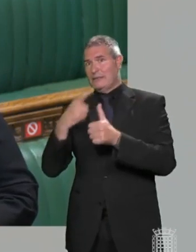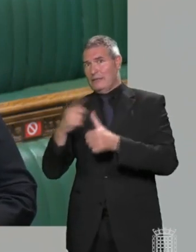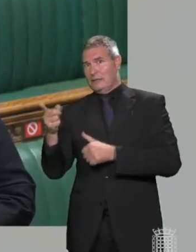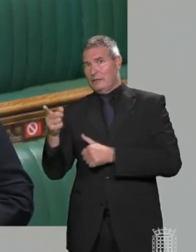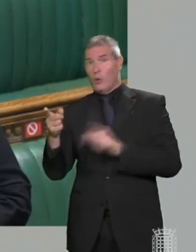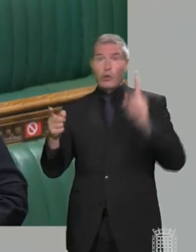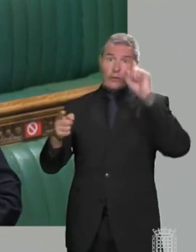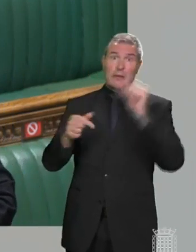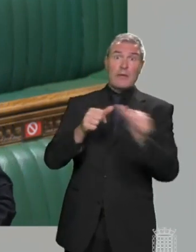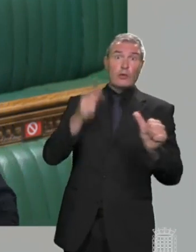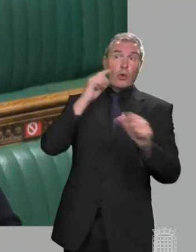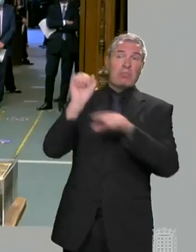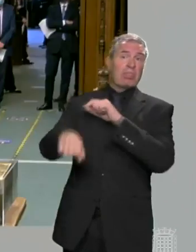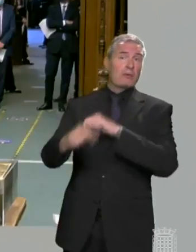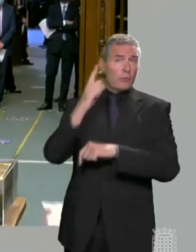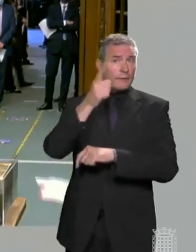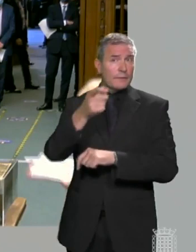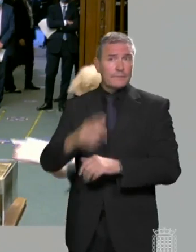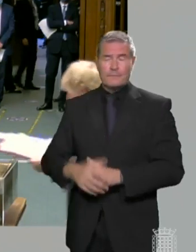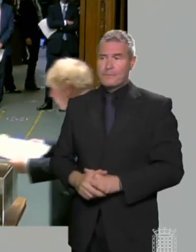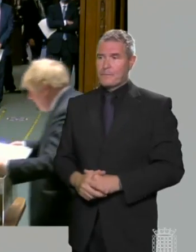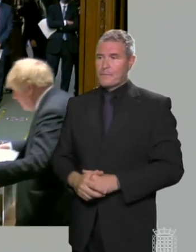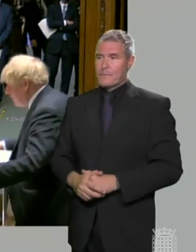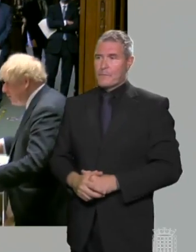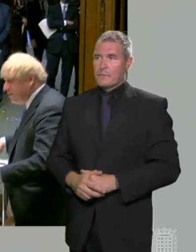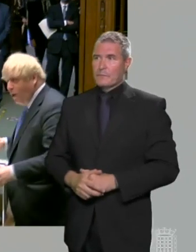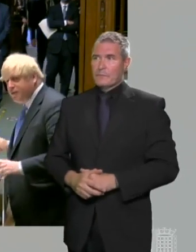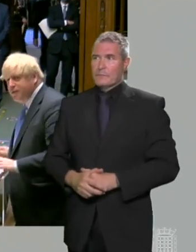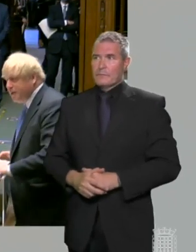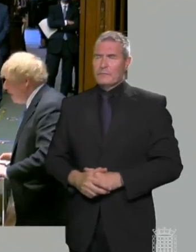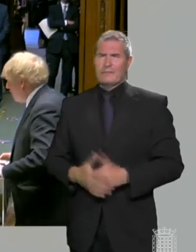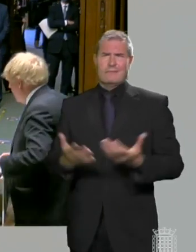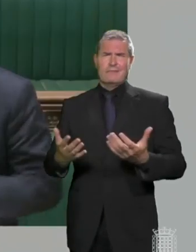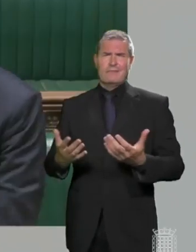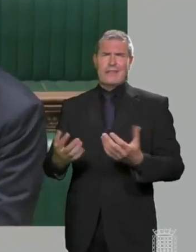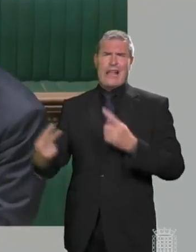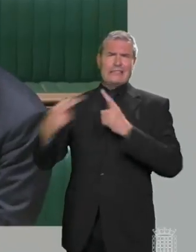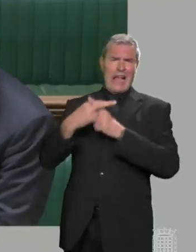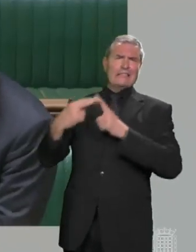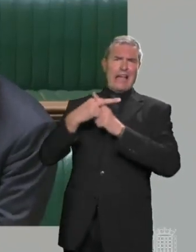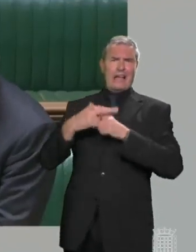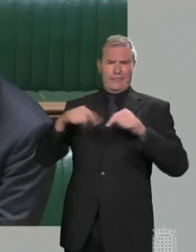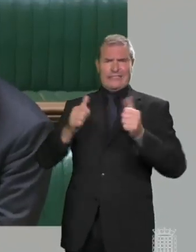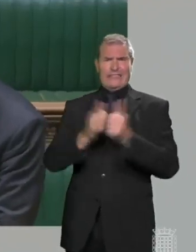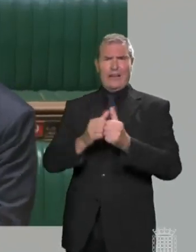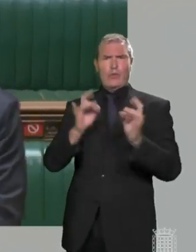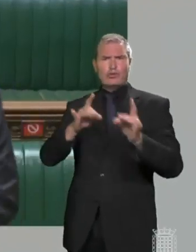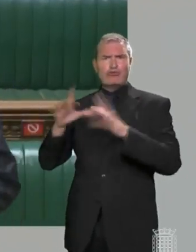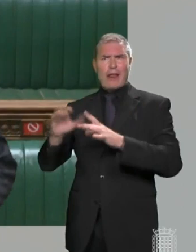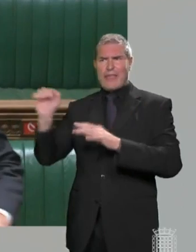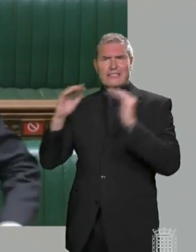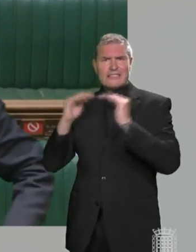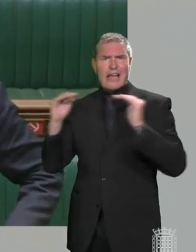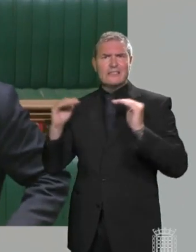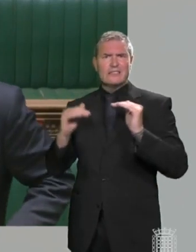he think that he knows better? Prime Minister. I really think that these constant attacks on Australia and their standards and their animal